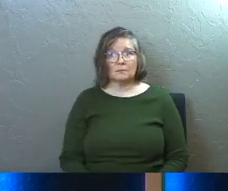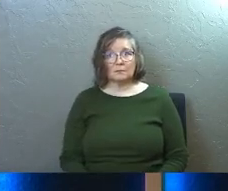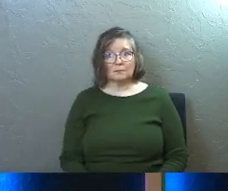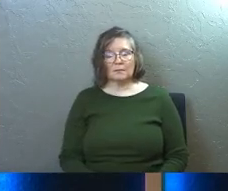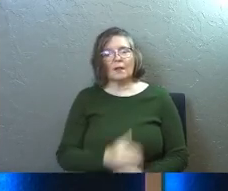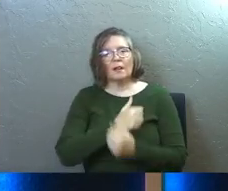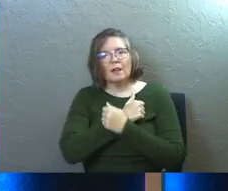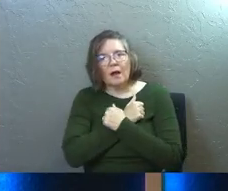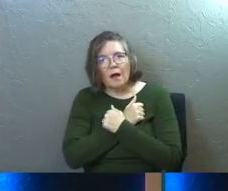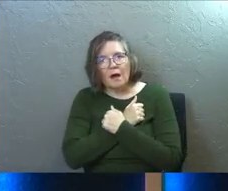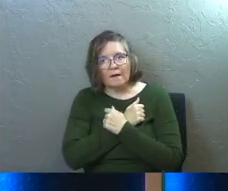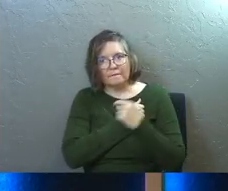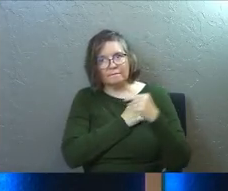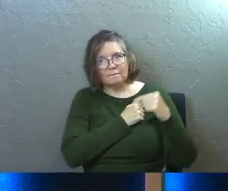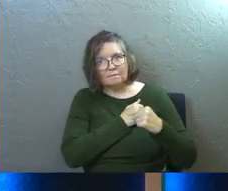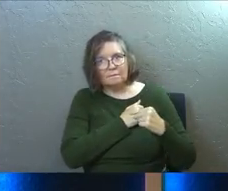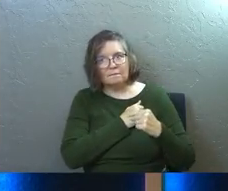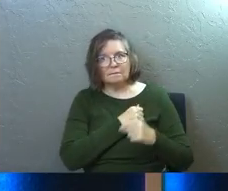Love.